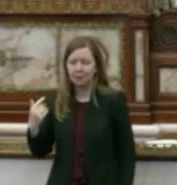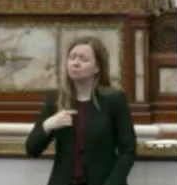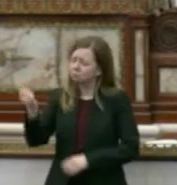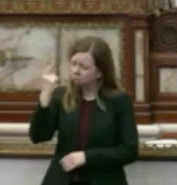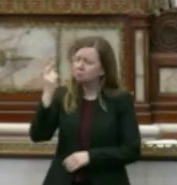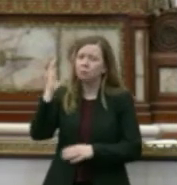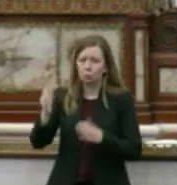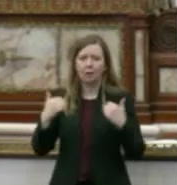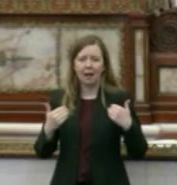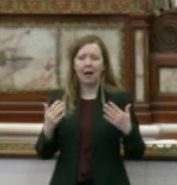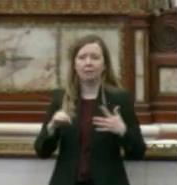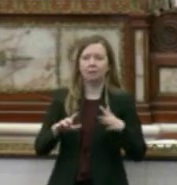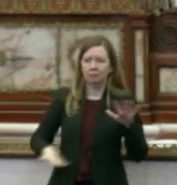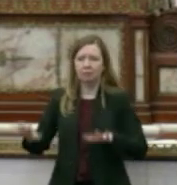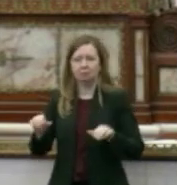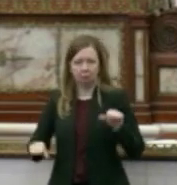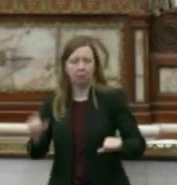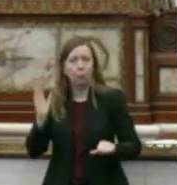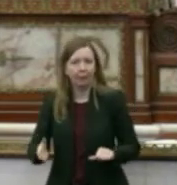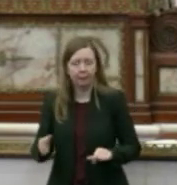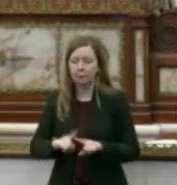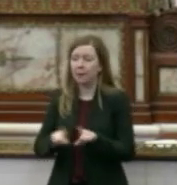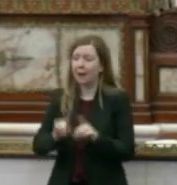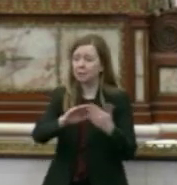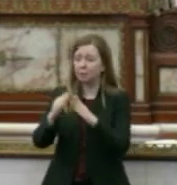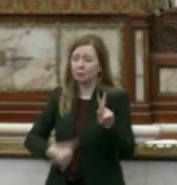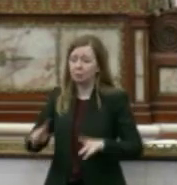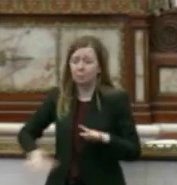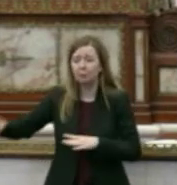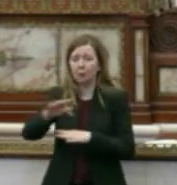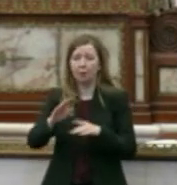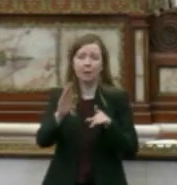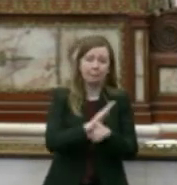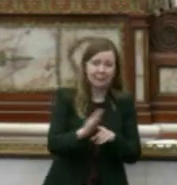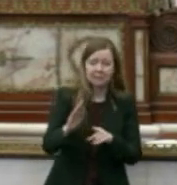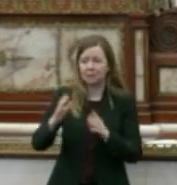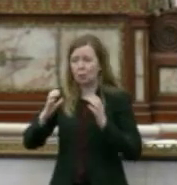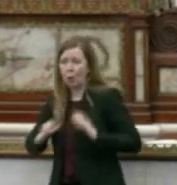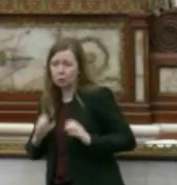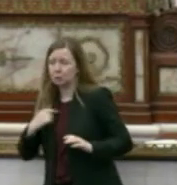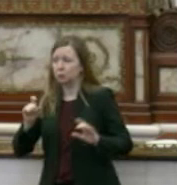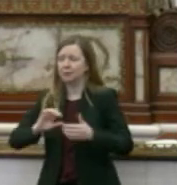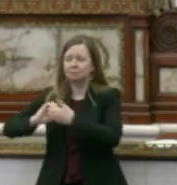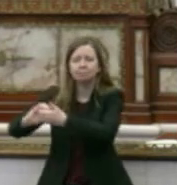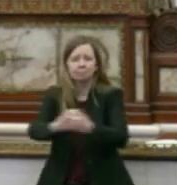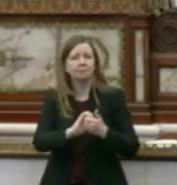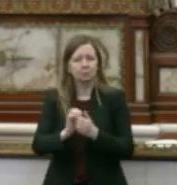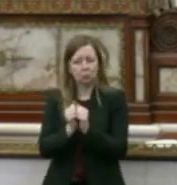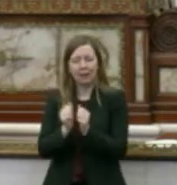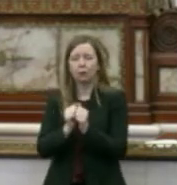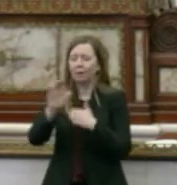there will be stunts and starts. As a community of people, businesses and consumers, we need to work together with all